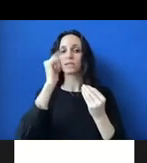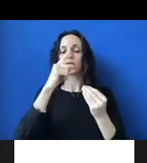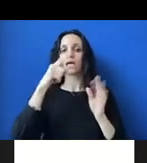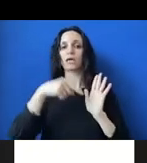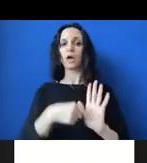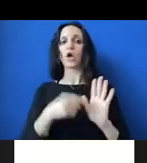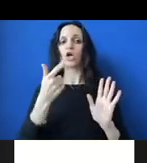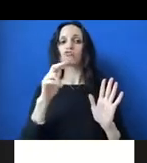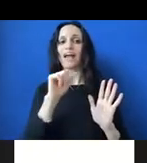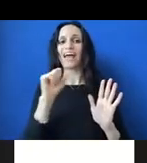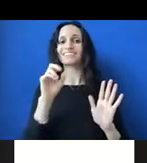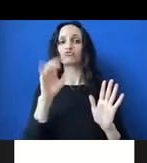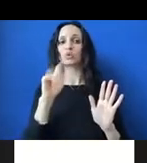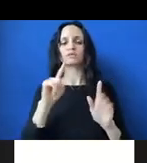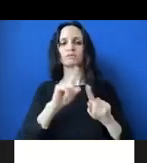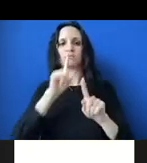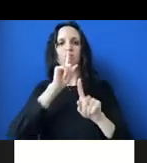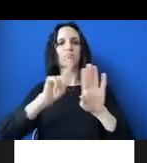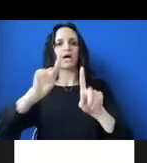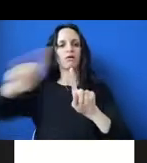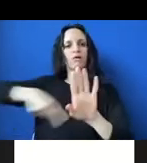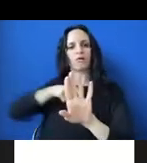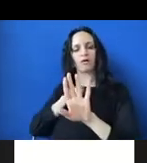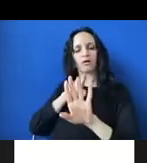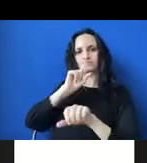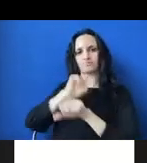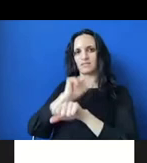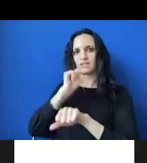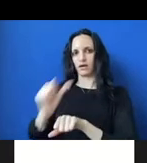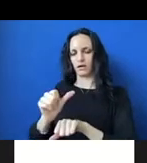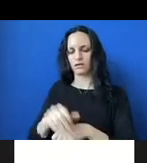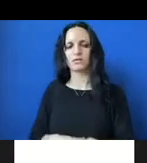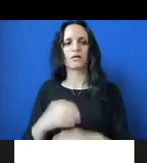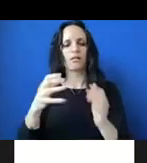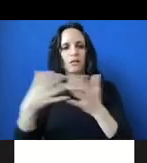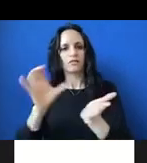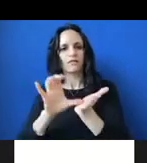And you'll see that a lot of the funding of these specific